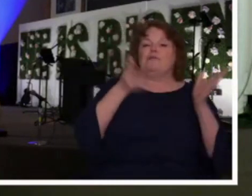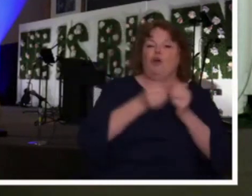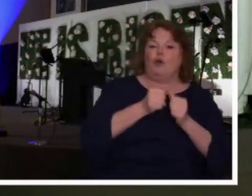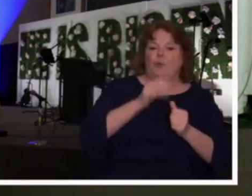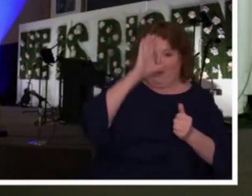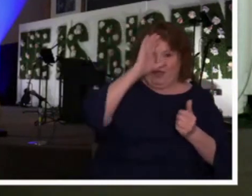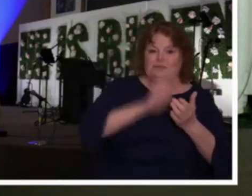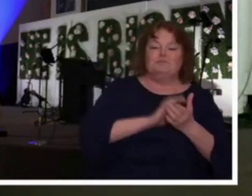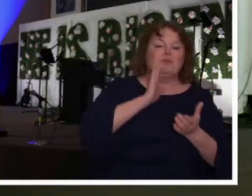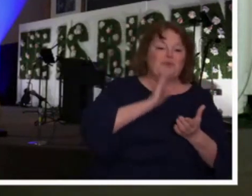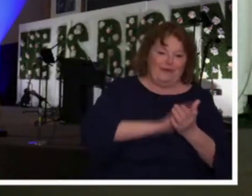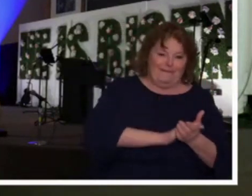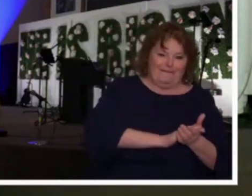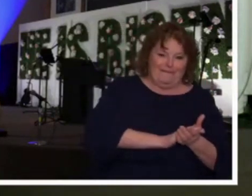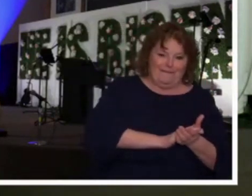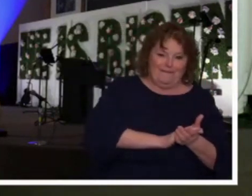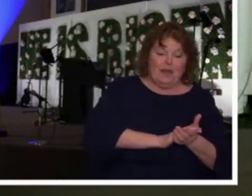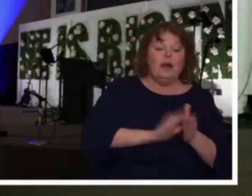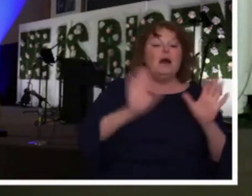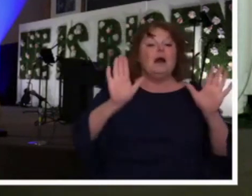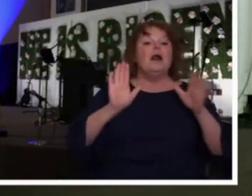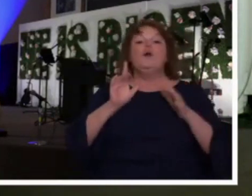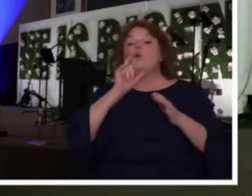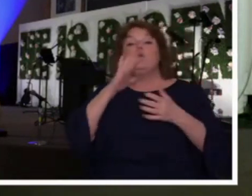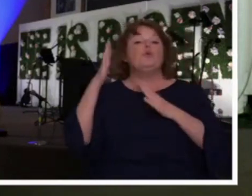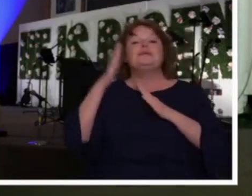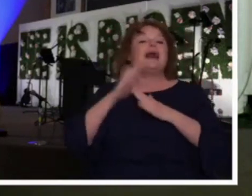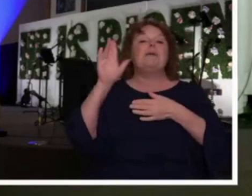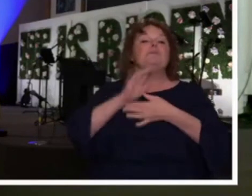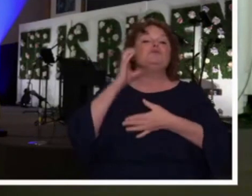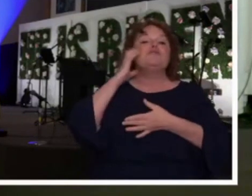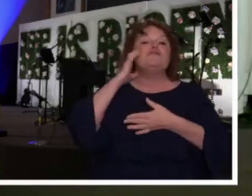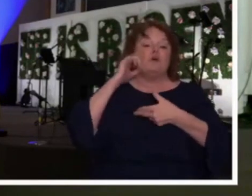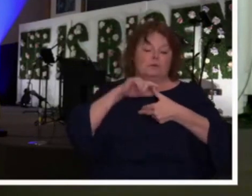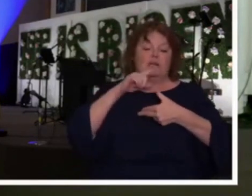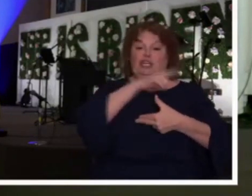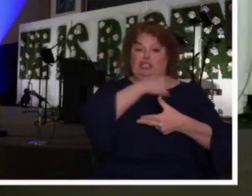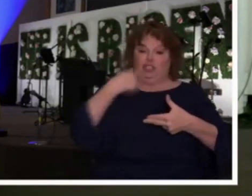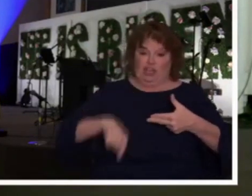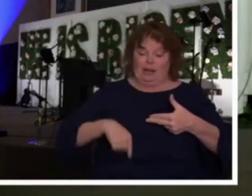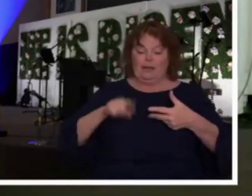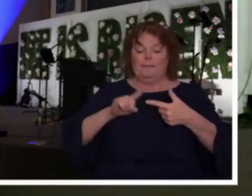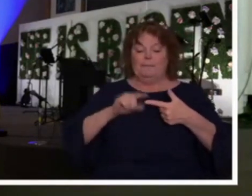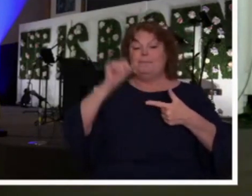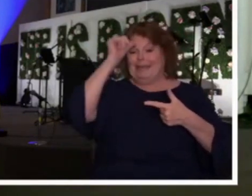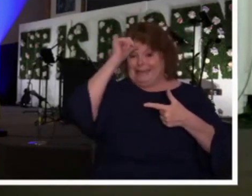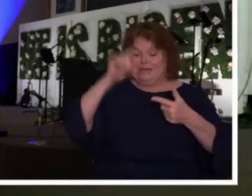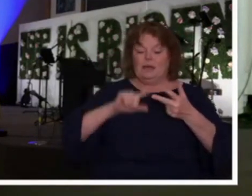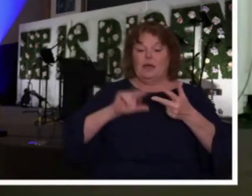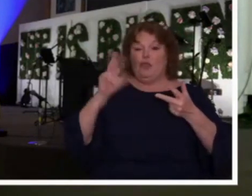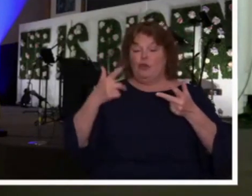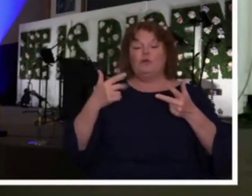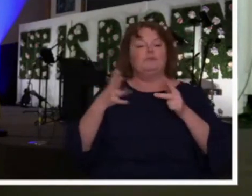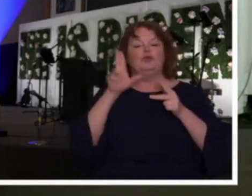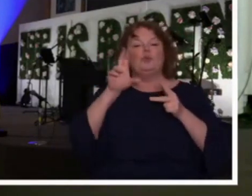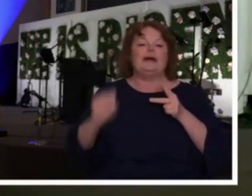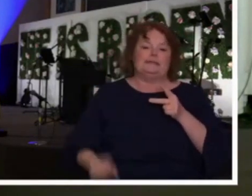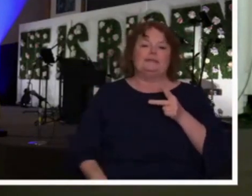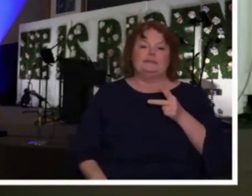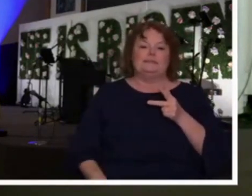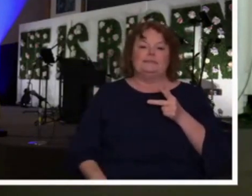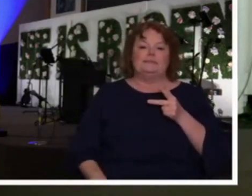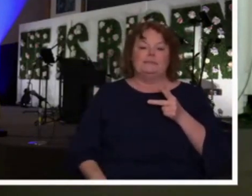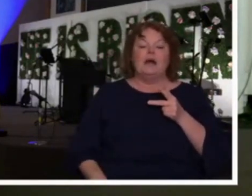When divided by country, China has the highest usage followed by India and then the United States. In fact, 48